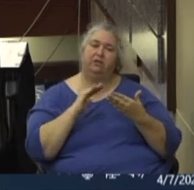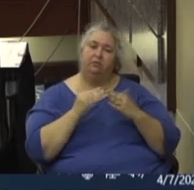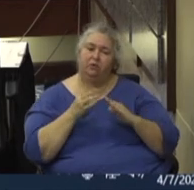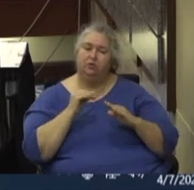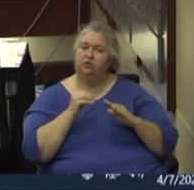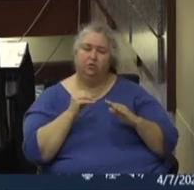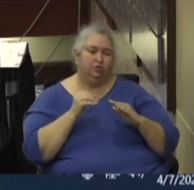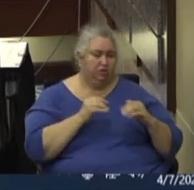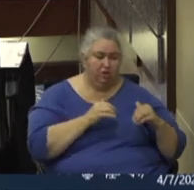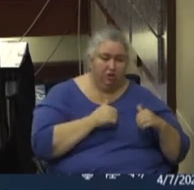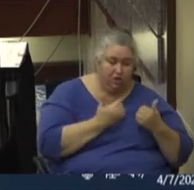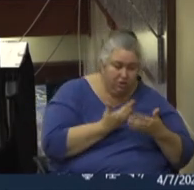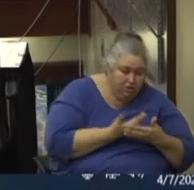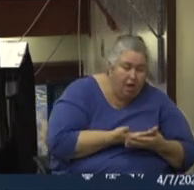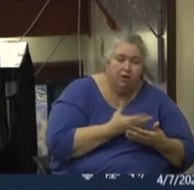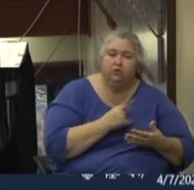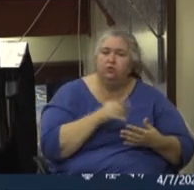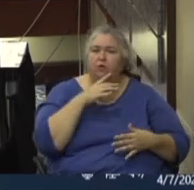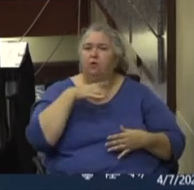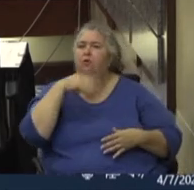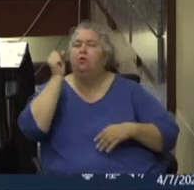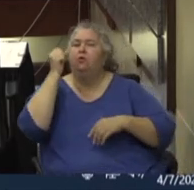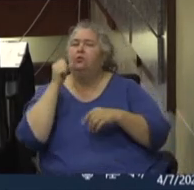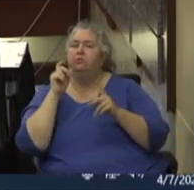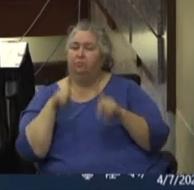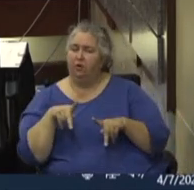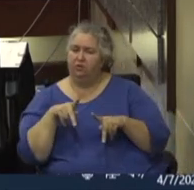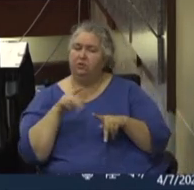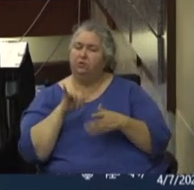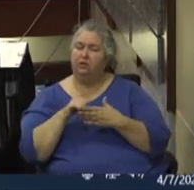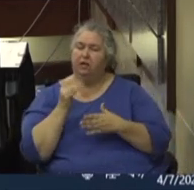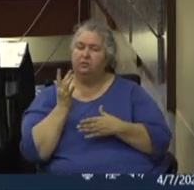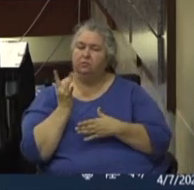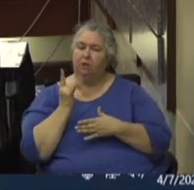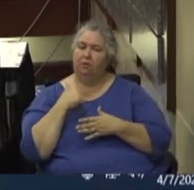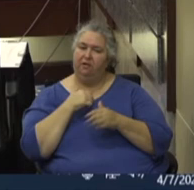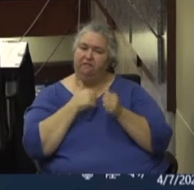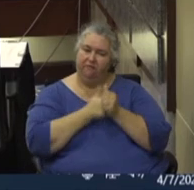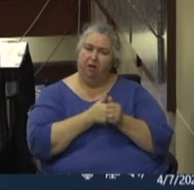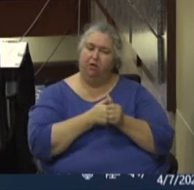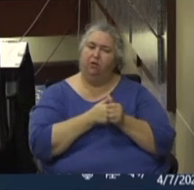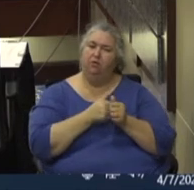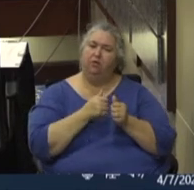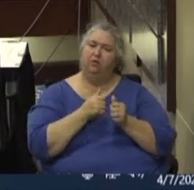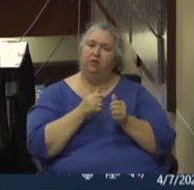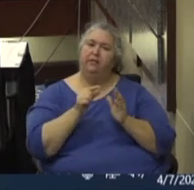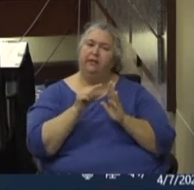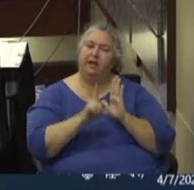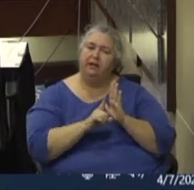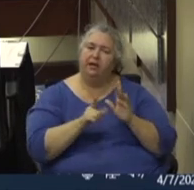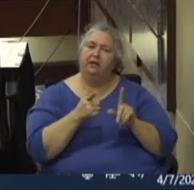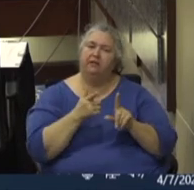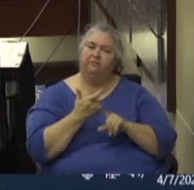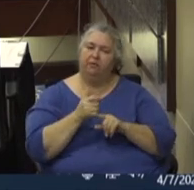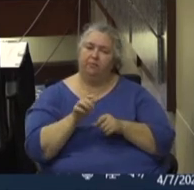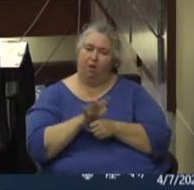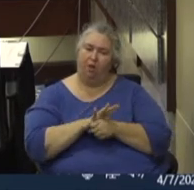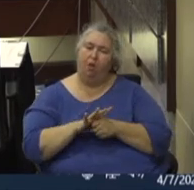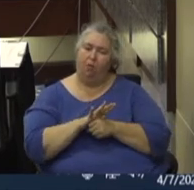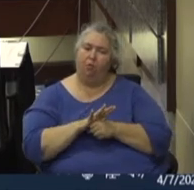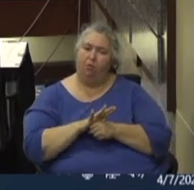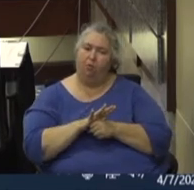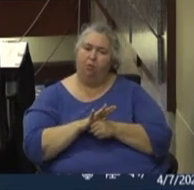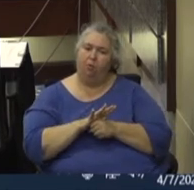our eldest. That is why I stand with local faith communities in following the guidelines of our local ordinances and pledge to stay at home,